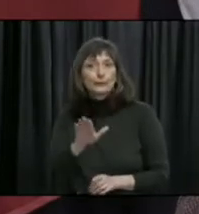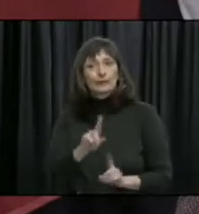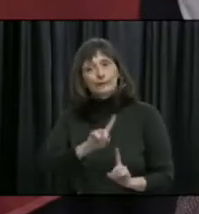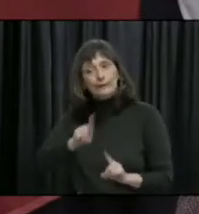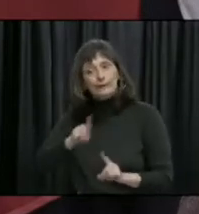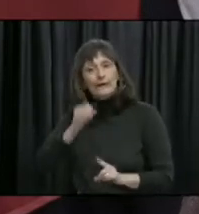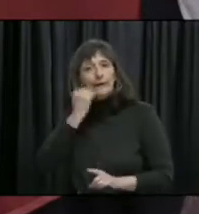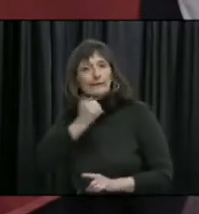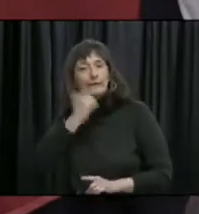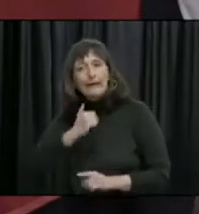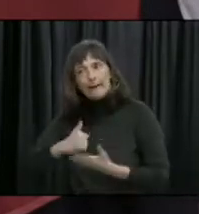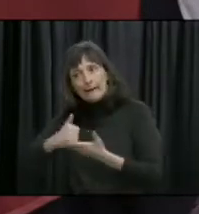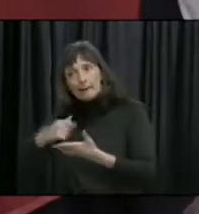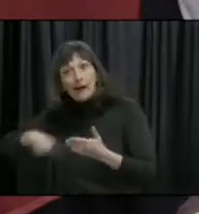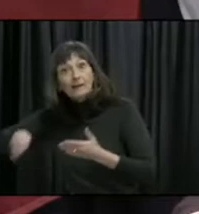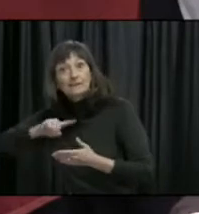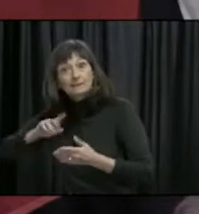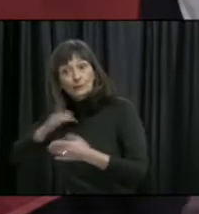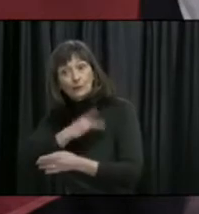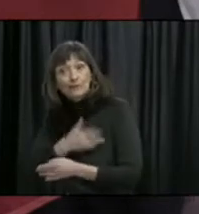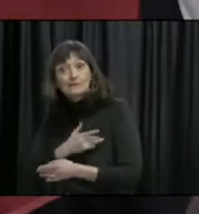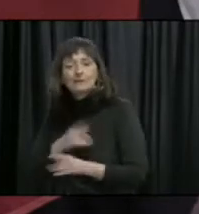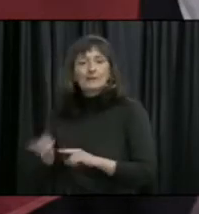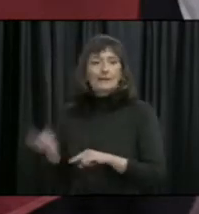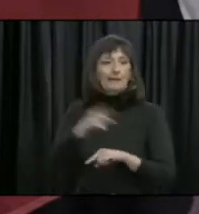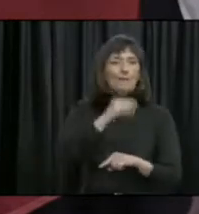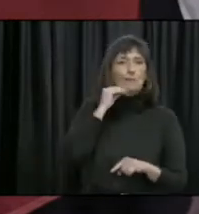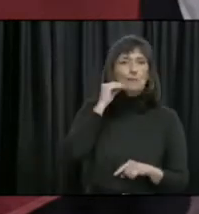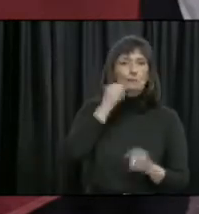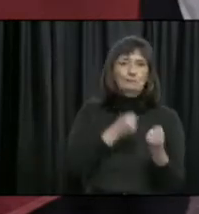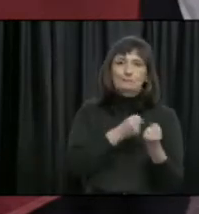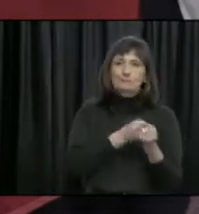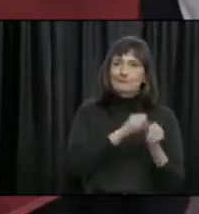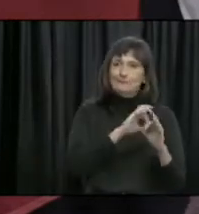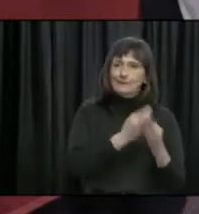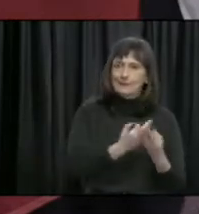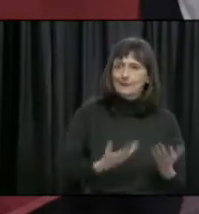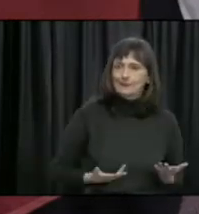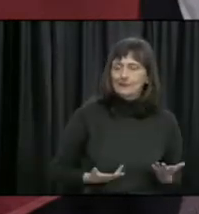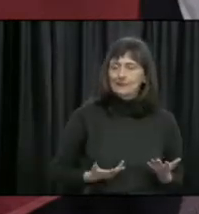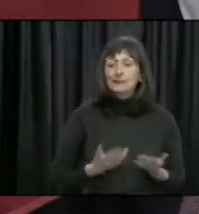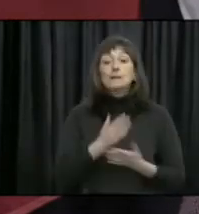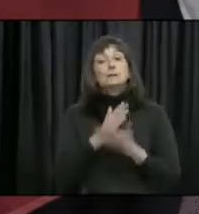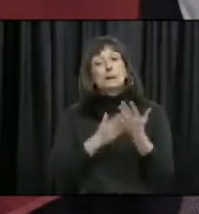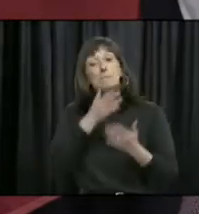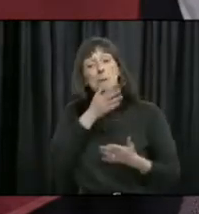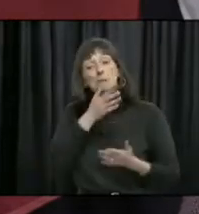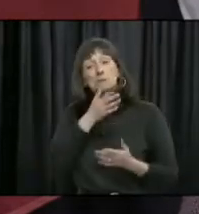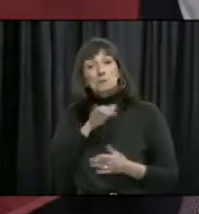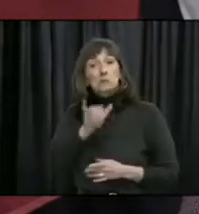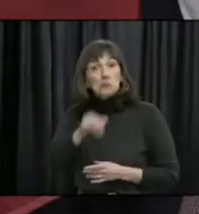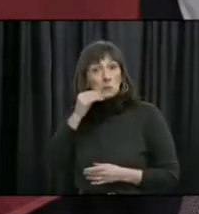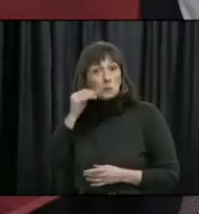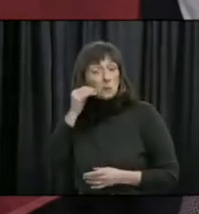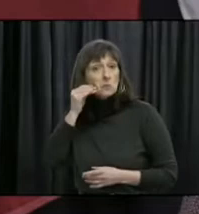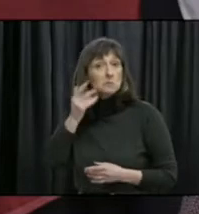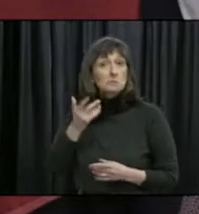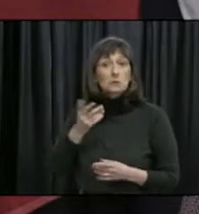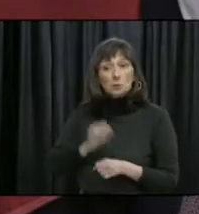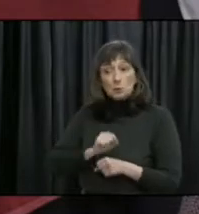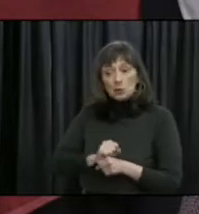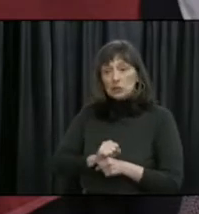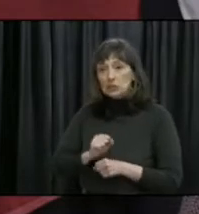and then they go home to support their families. Now, some others are working from home, and they're balancing child care and